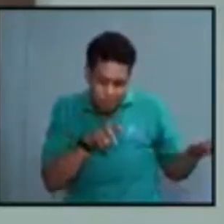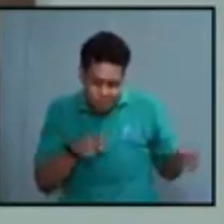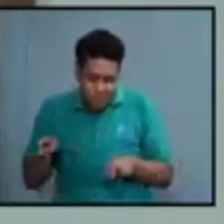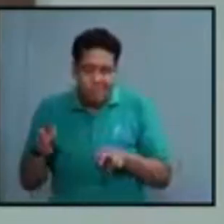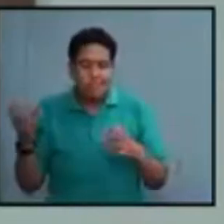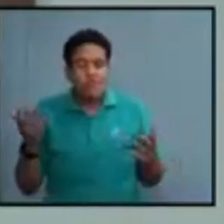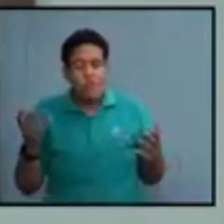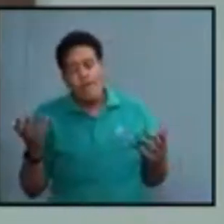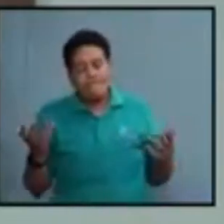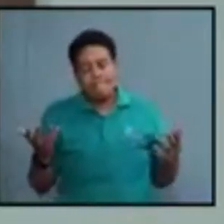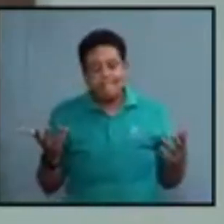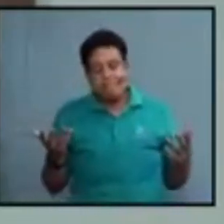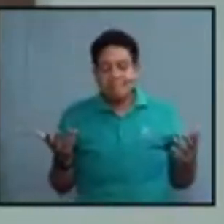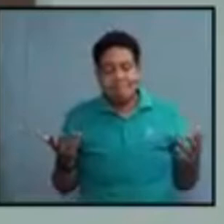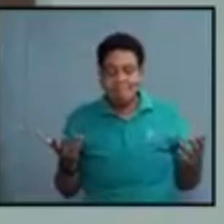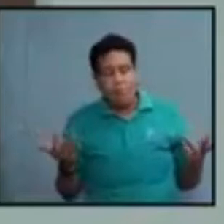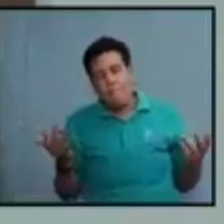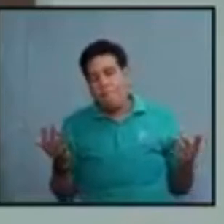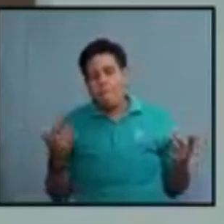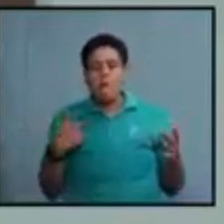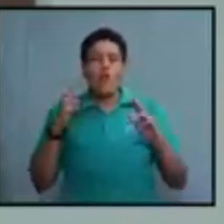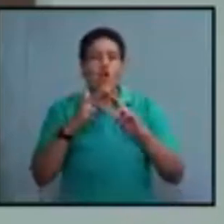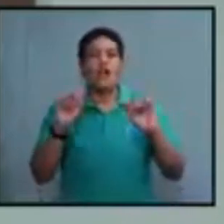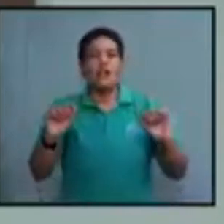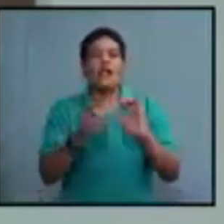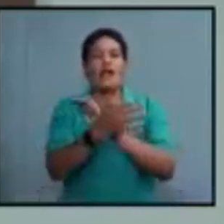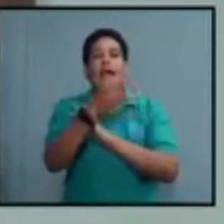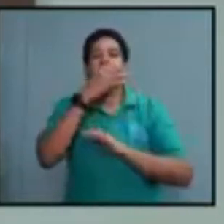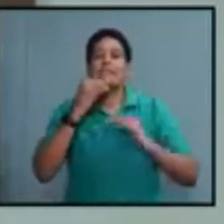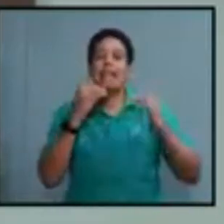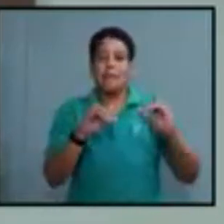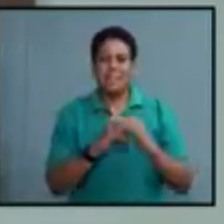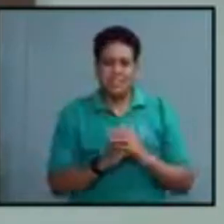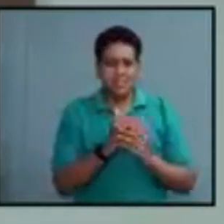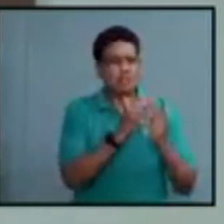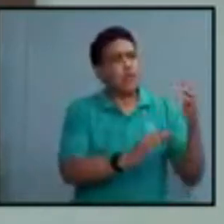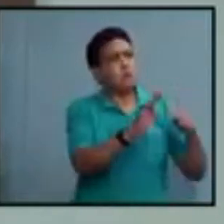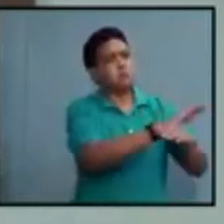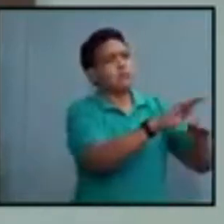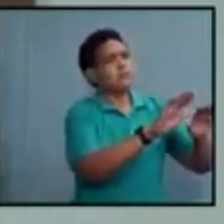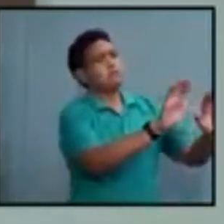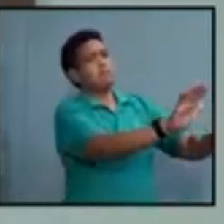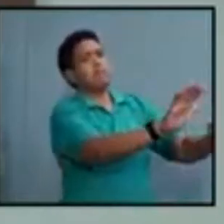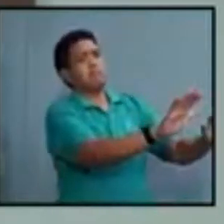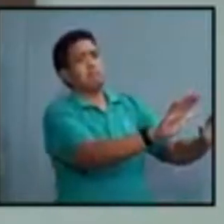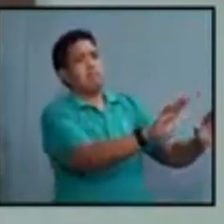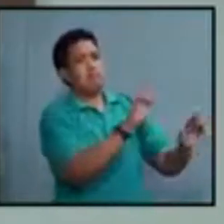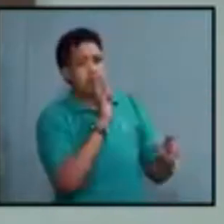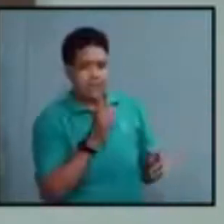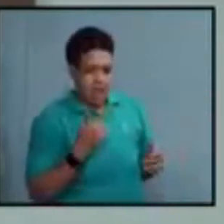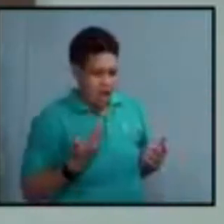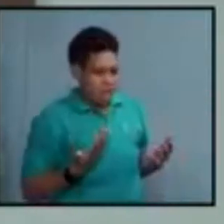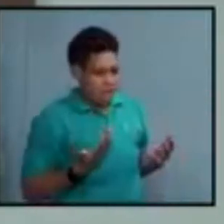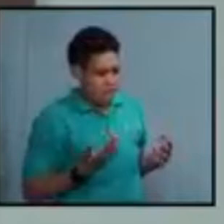what we call capacity limits. So some establishments were subject to